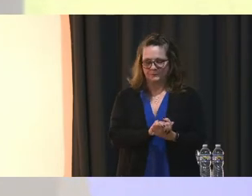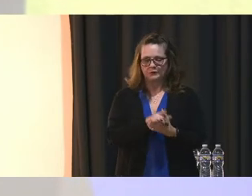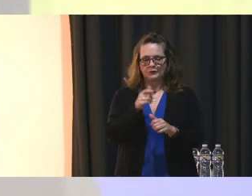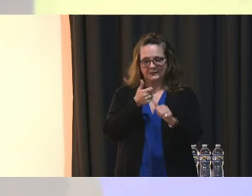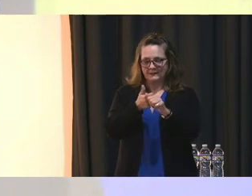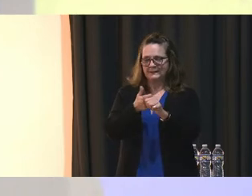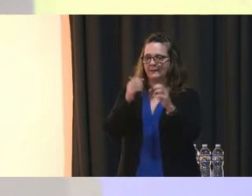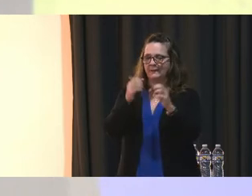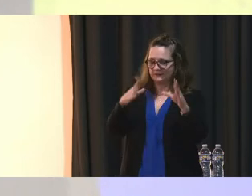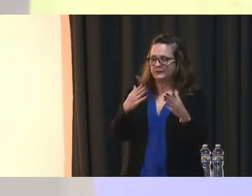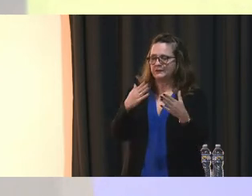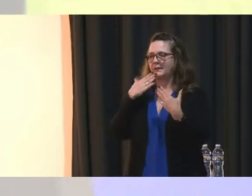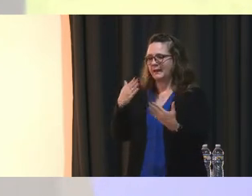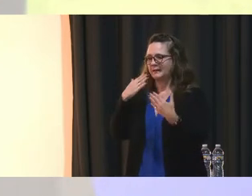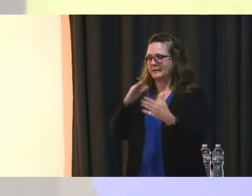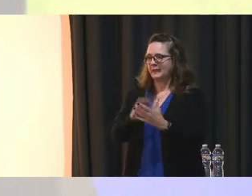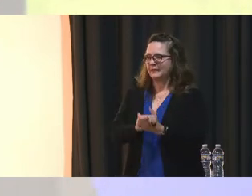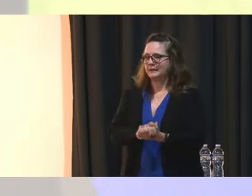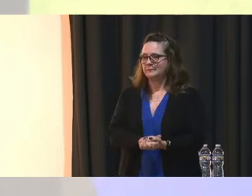and as a teacher.